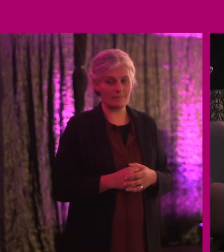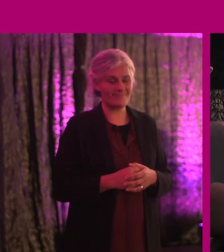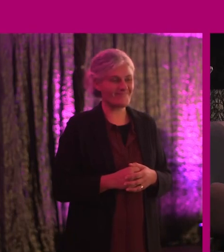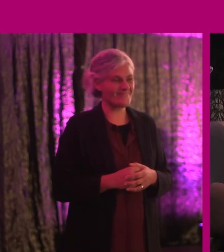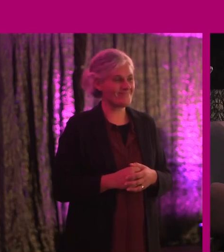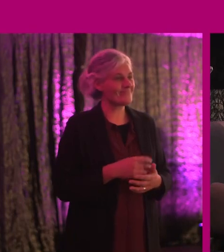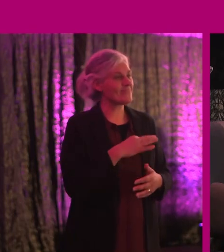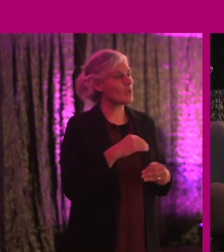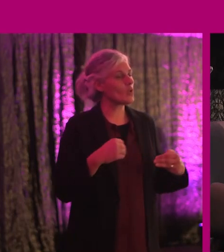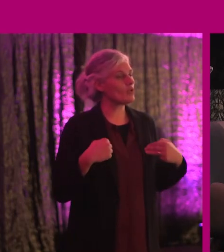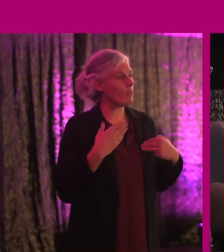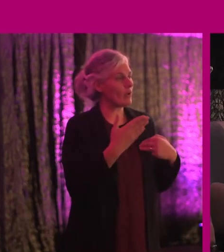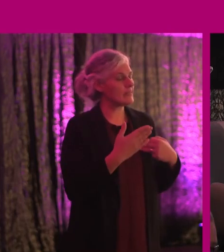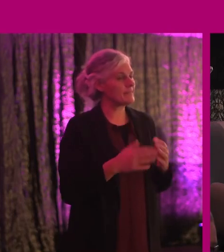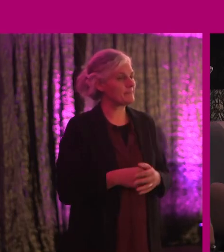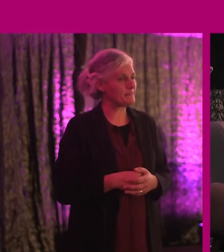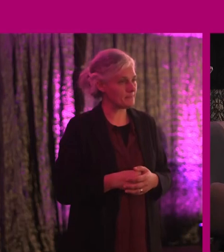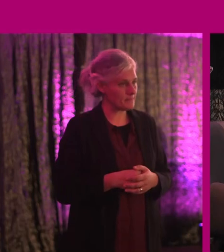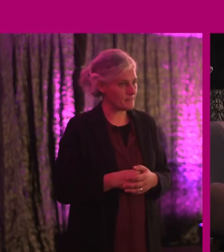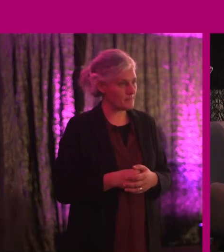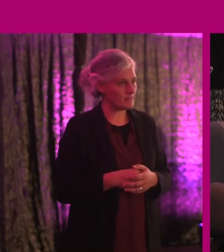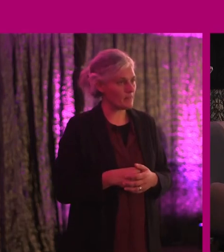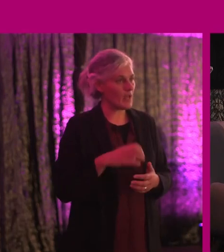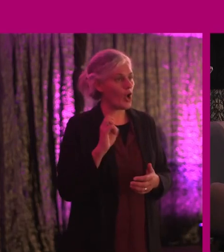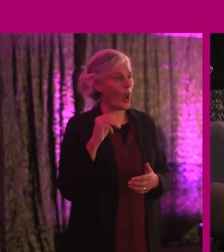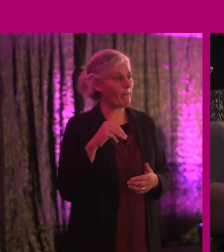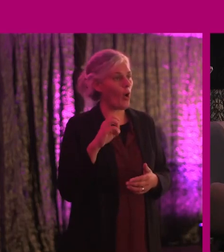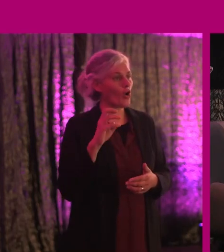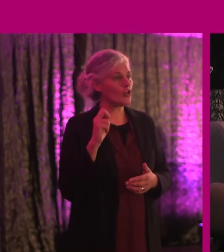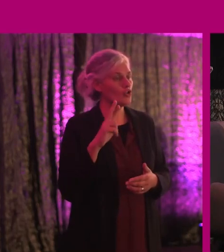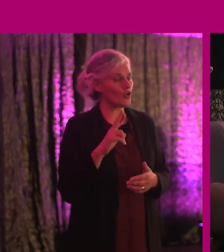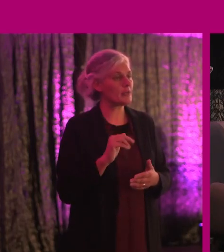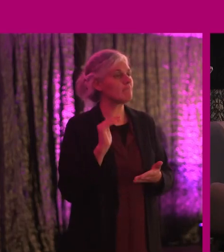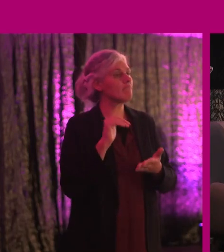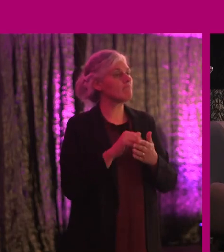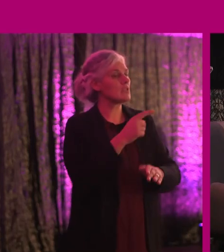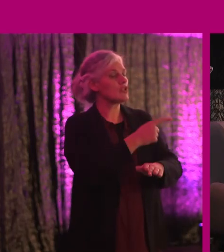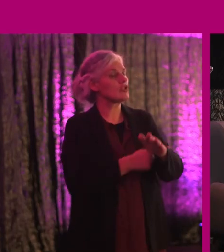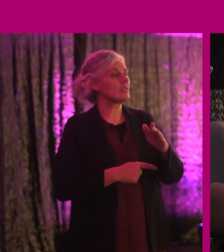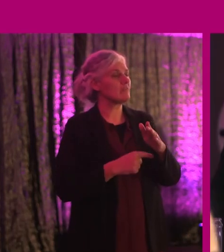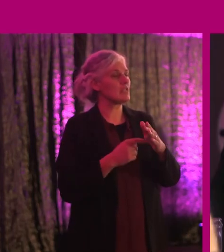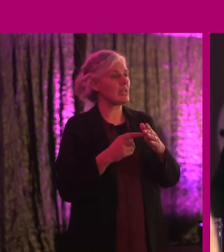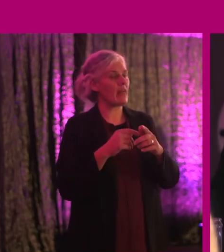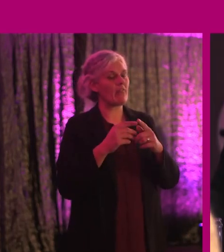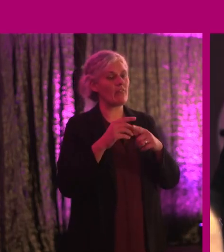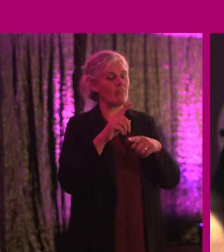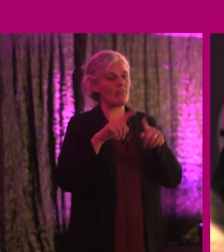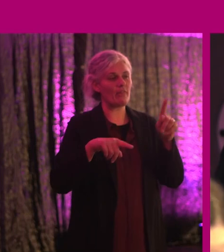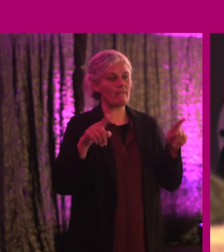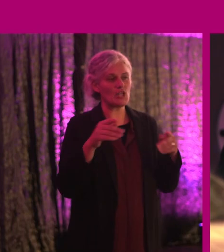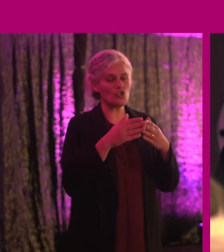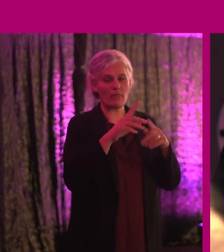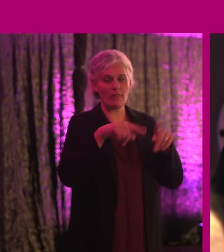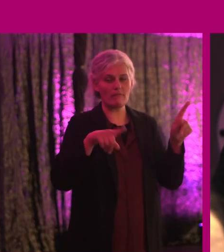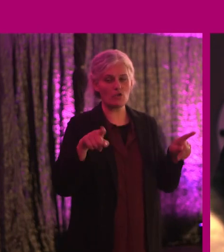Good morning. Thank you very much. My name is Colm O'Connell. I'm recently arrived at the Disability Division in the Department